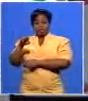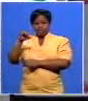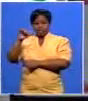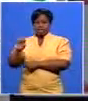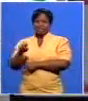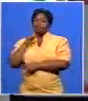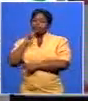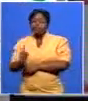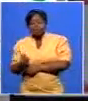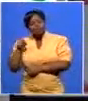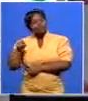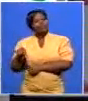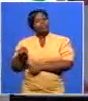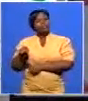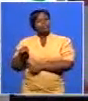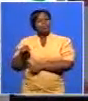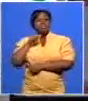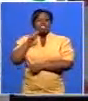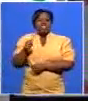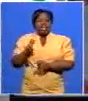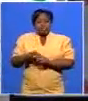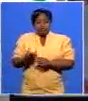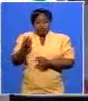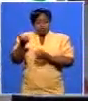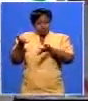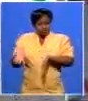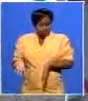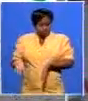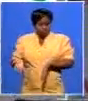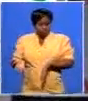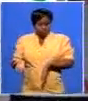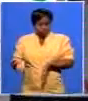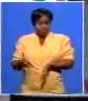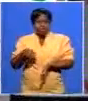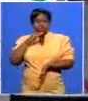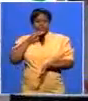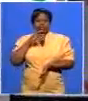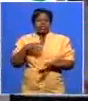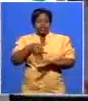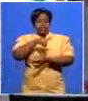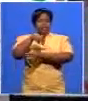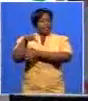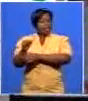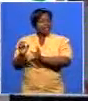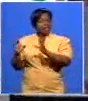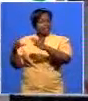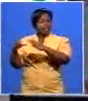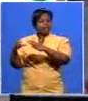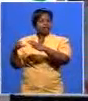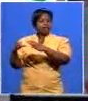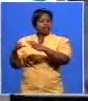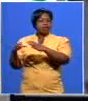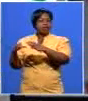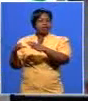the da leader is that by doing that the democratic alliance has actually